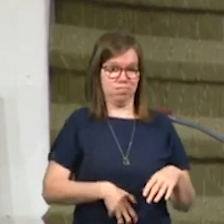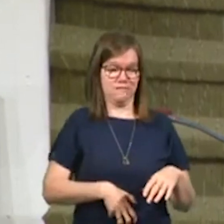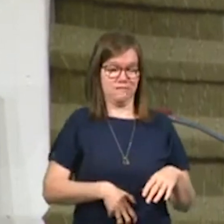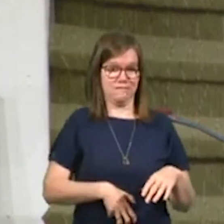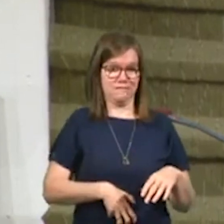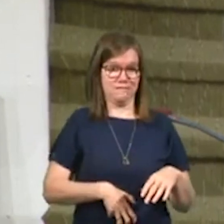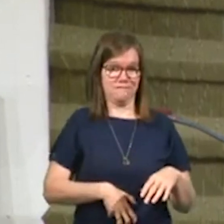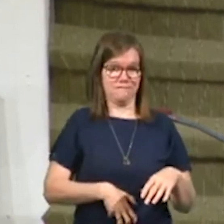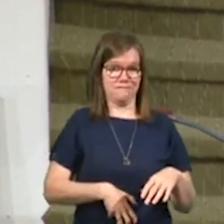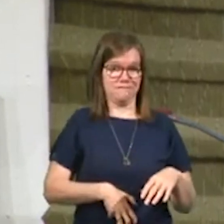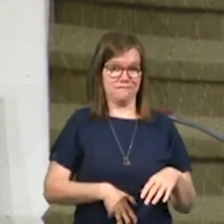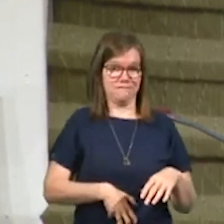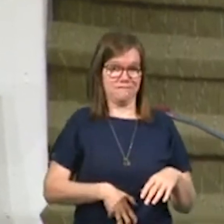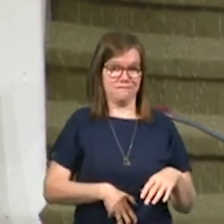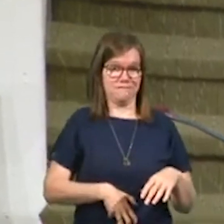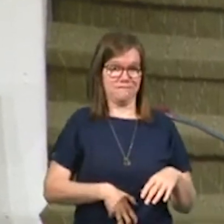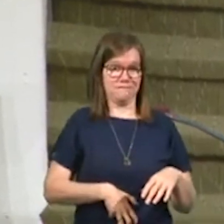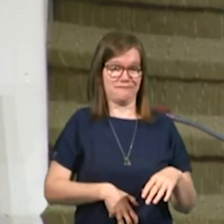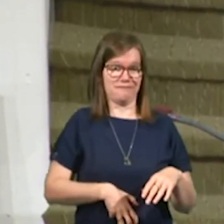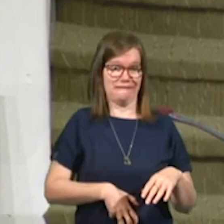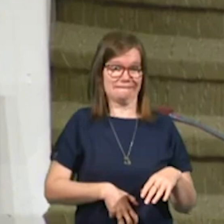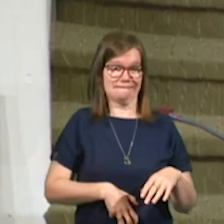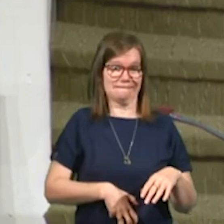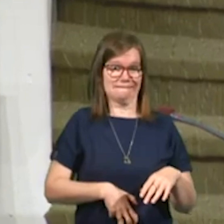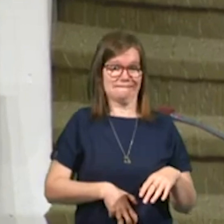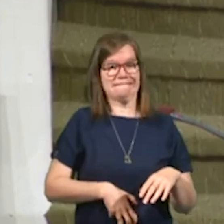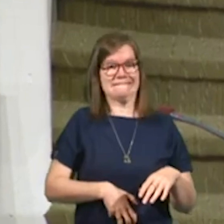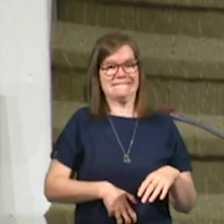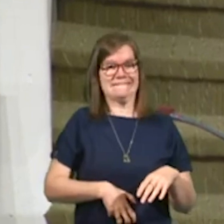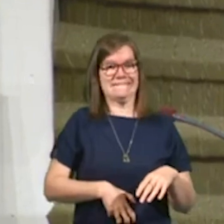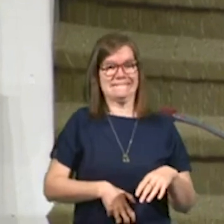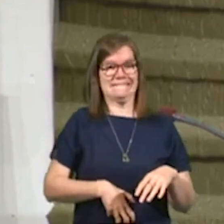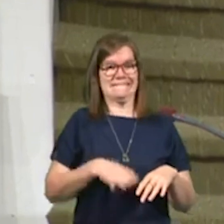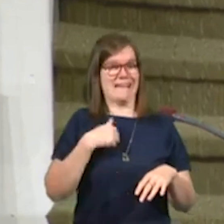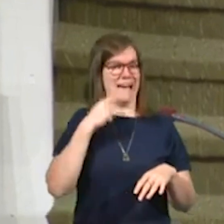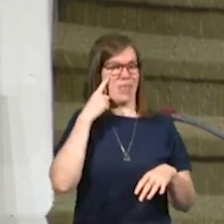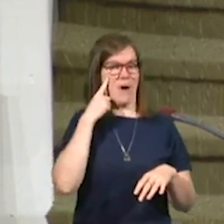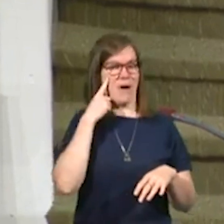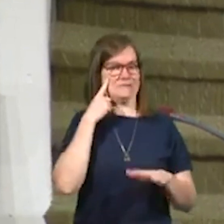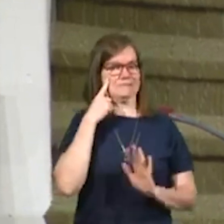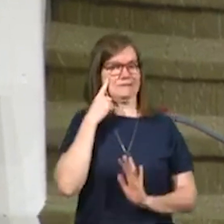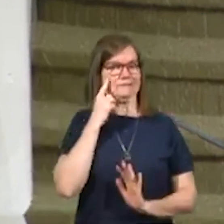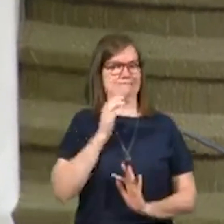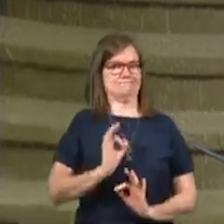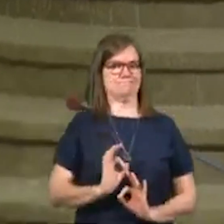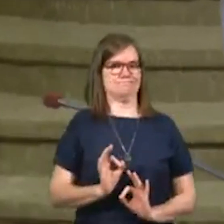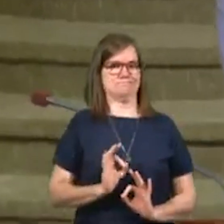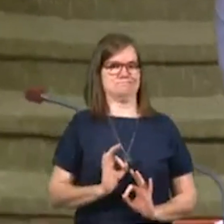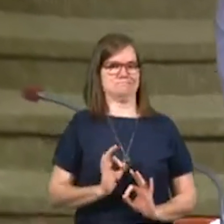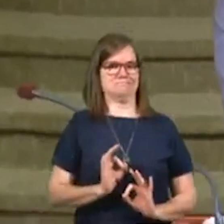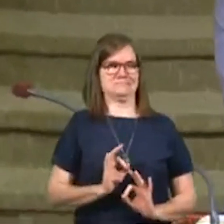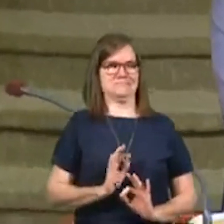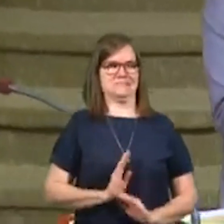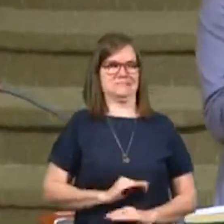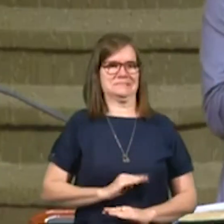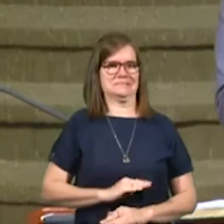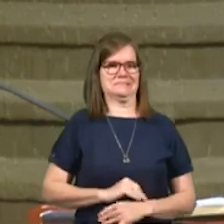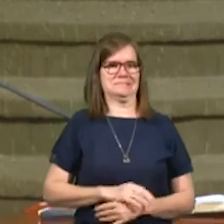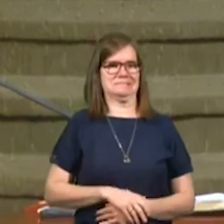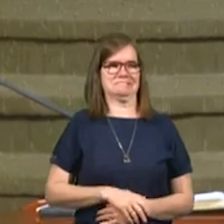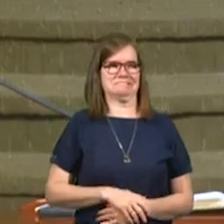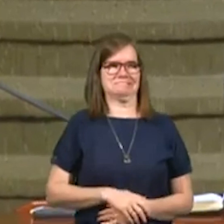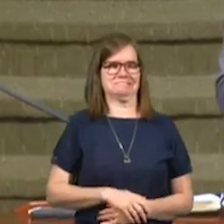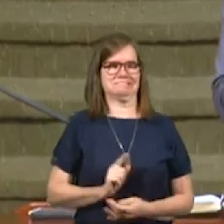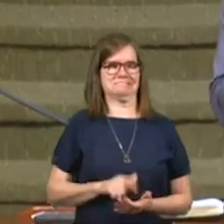I mean, it just went, uh, and, uh, and I thought that was nothing. You know, you know, the feeling you get like, what was